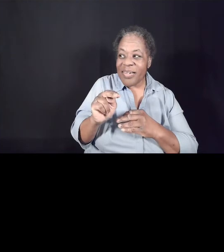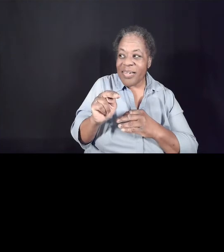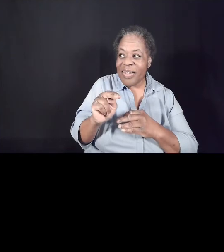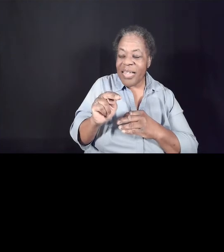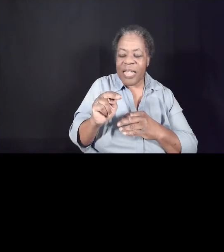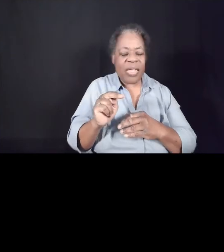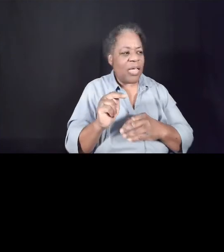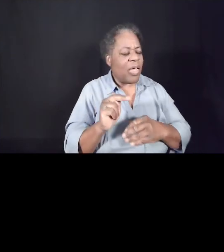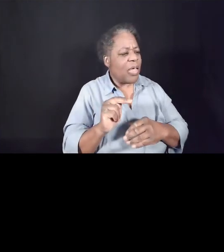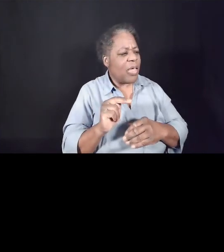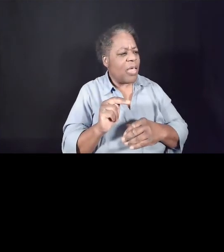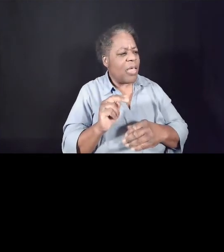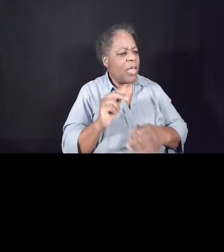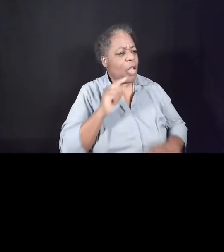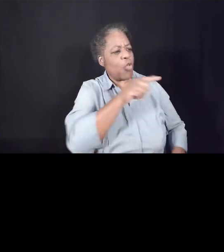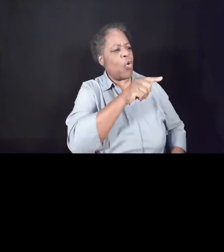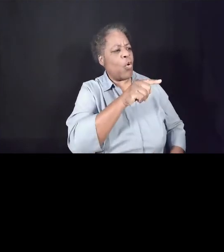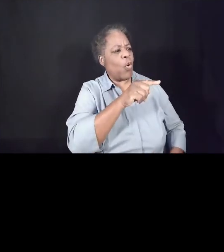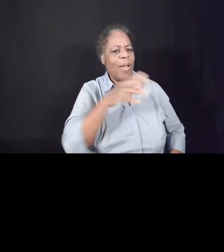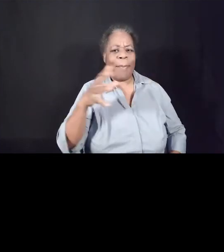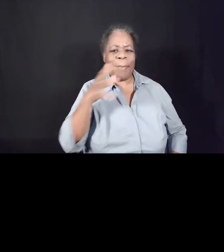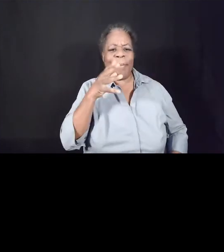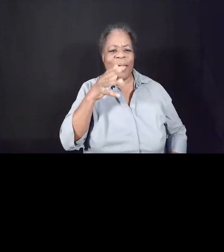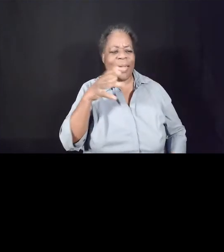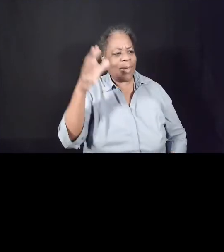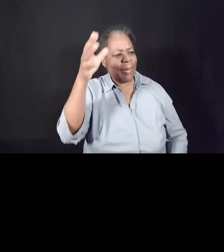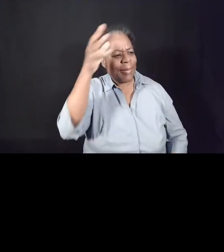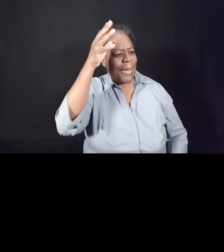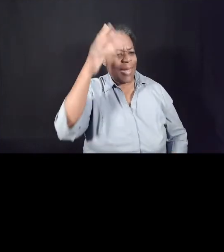she goes, you mommy, daddy, China?